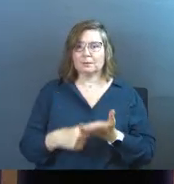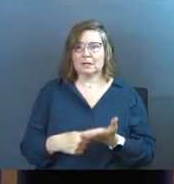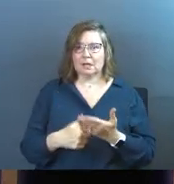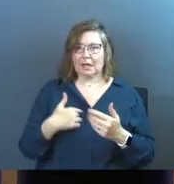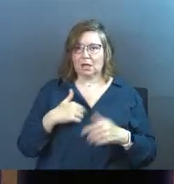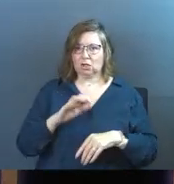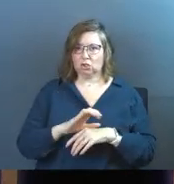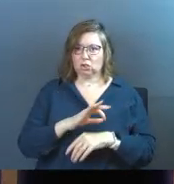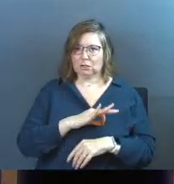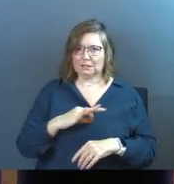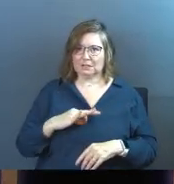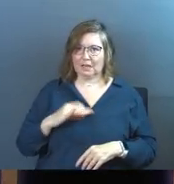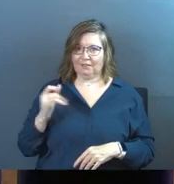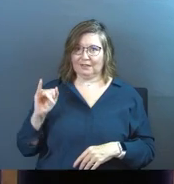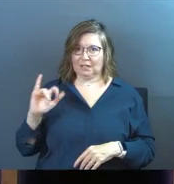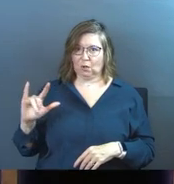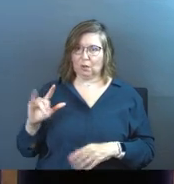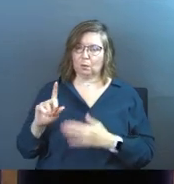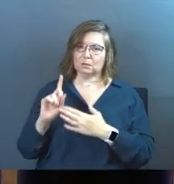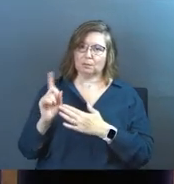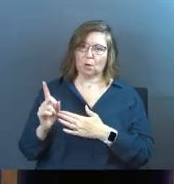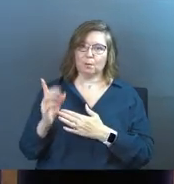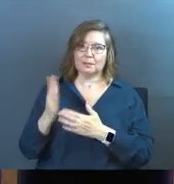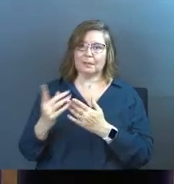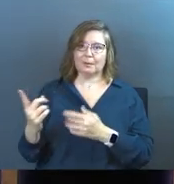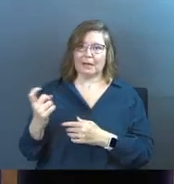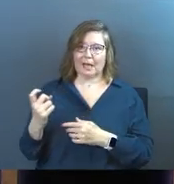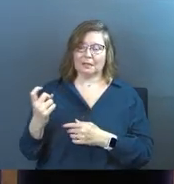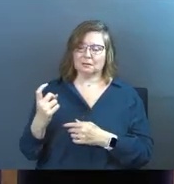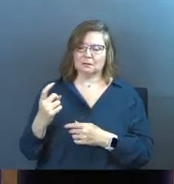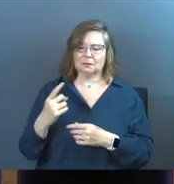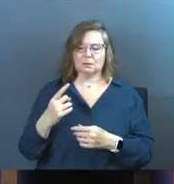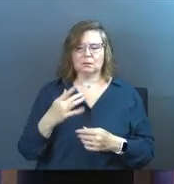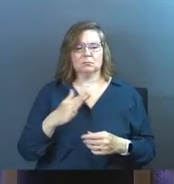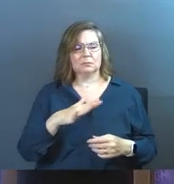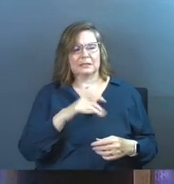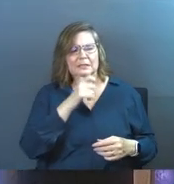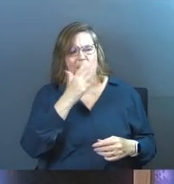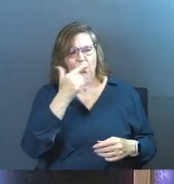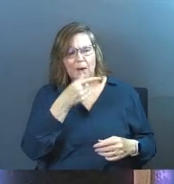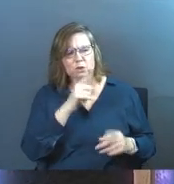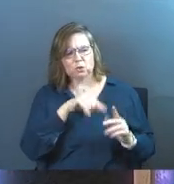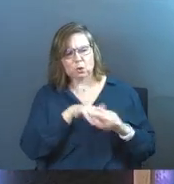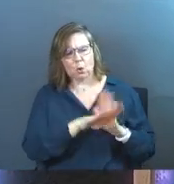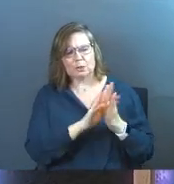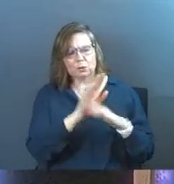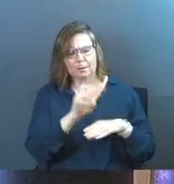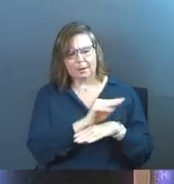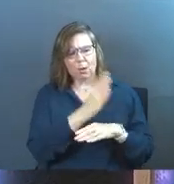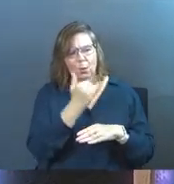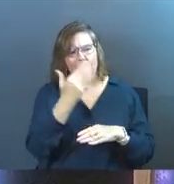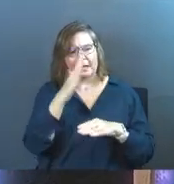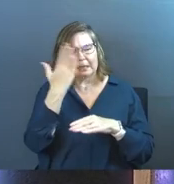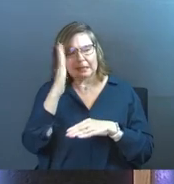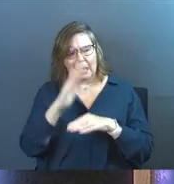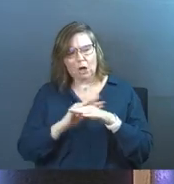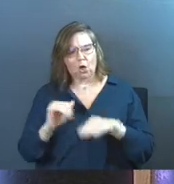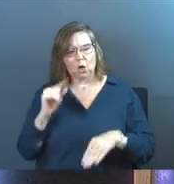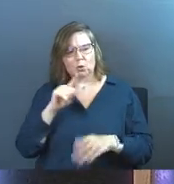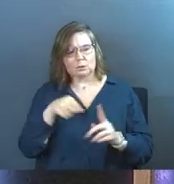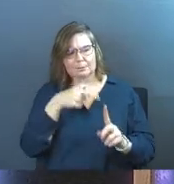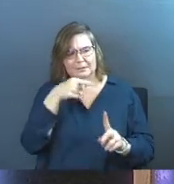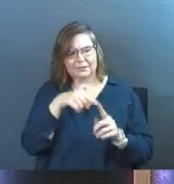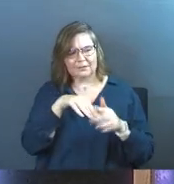had as a church staff back in Illinois. There was this moment. Somebody asked the question, they said, not why did you go into the ministry, but why did God call you